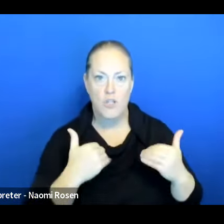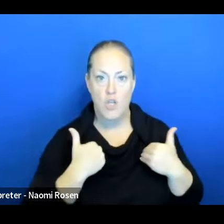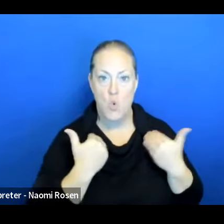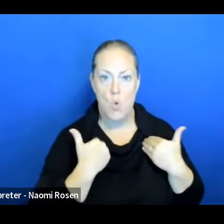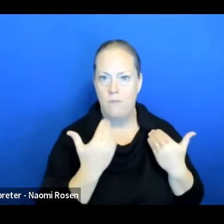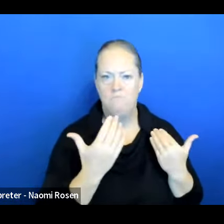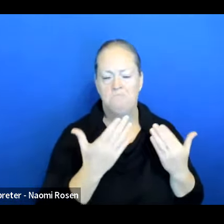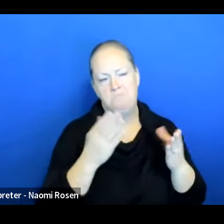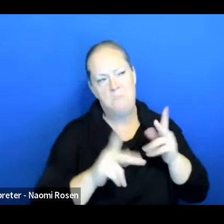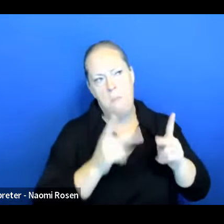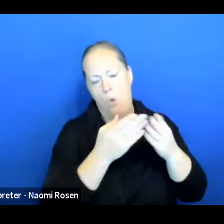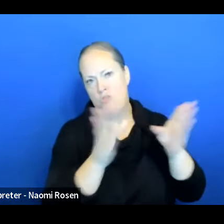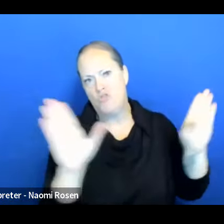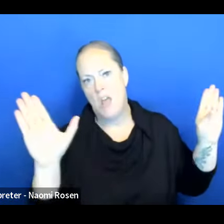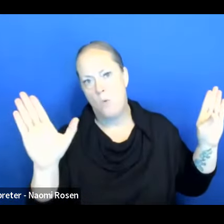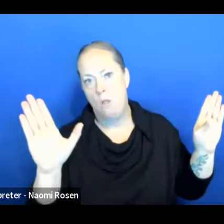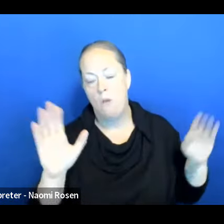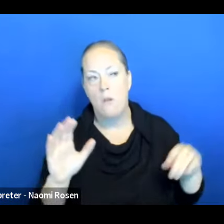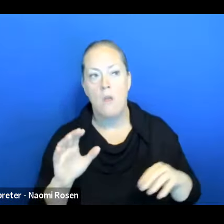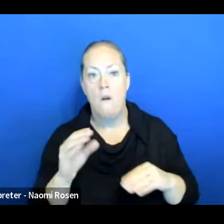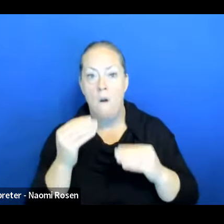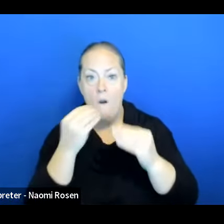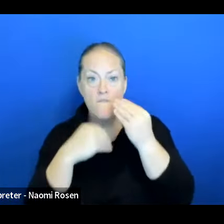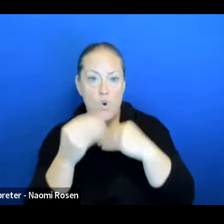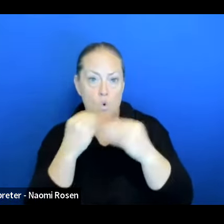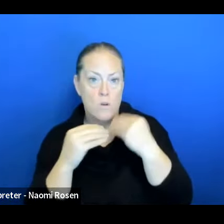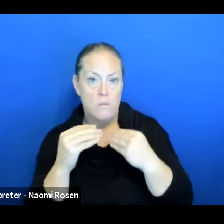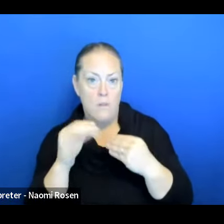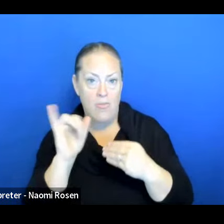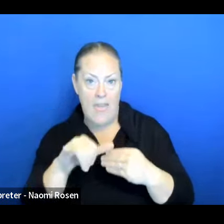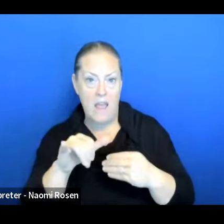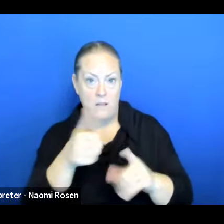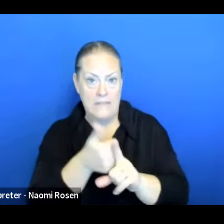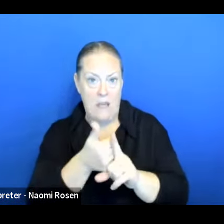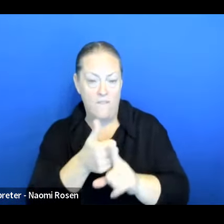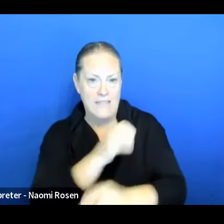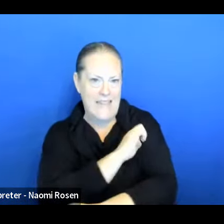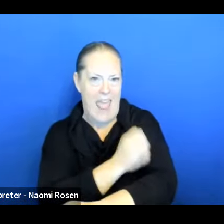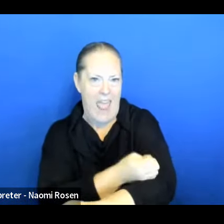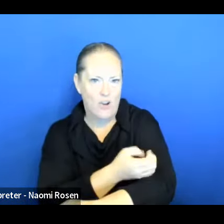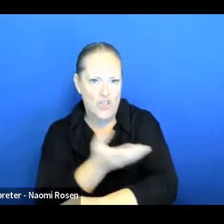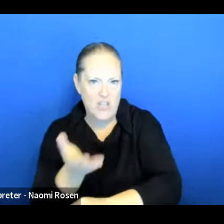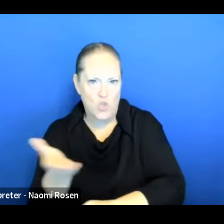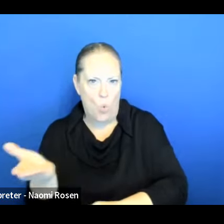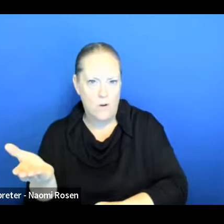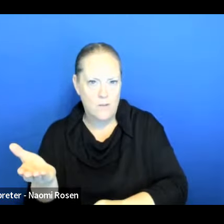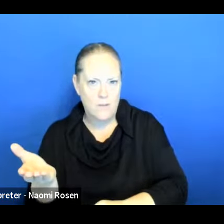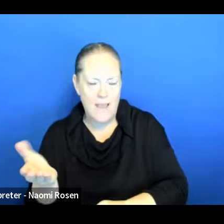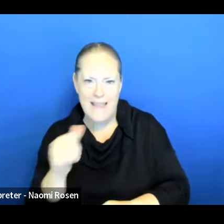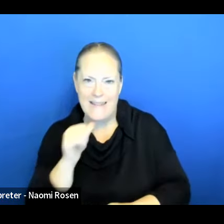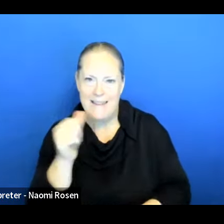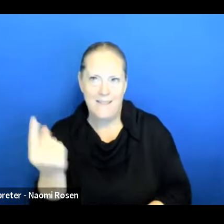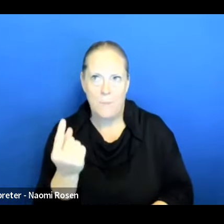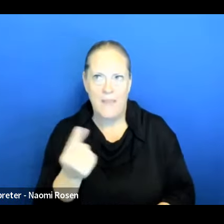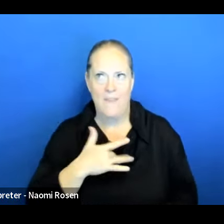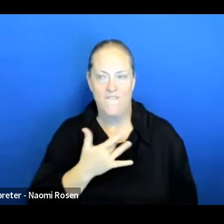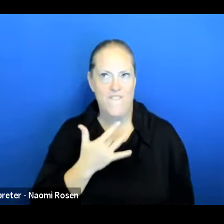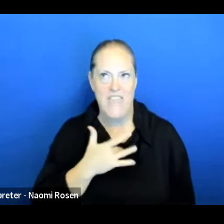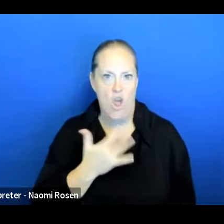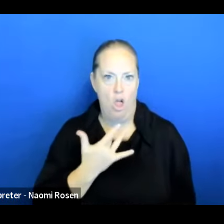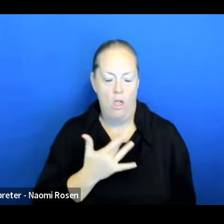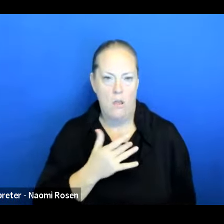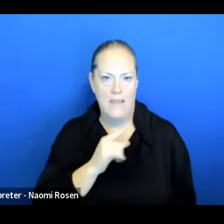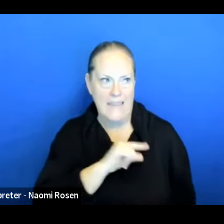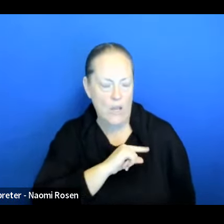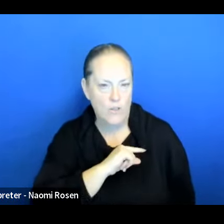people that food is our energy source. It's not something we should feel guilty about. It's not something that is a